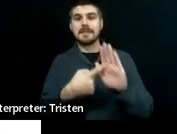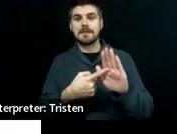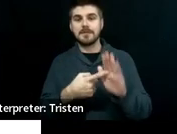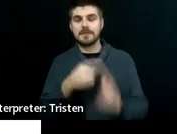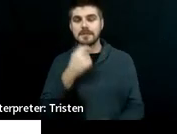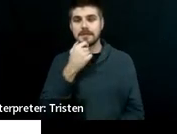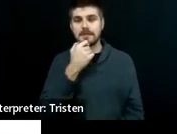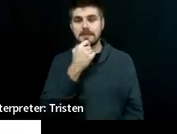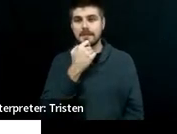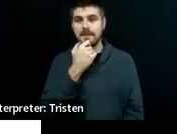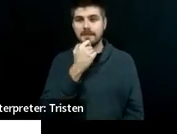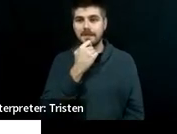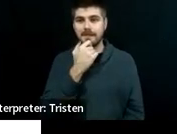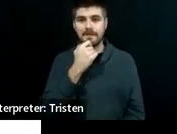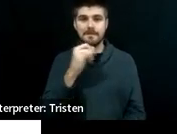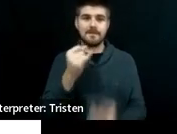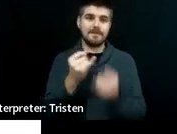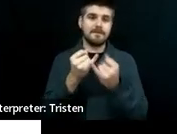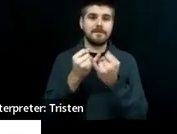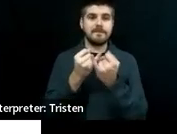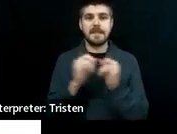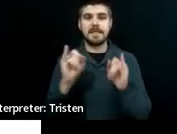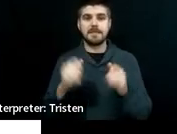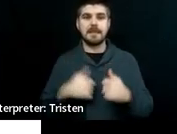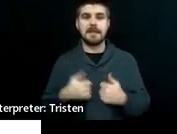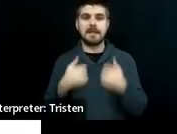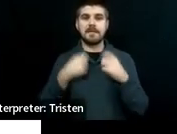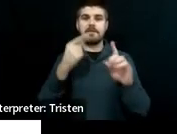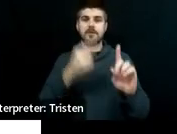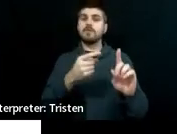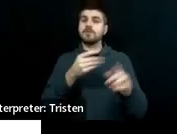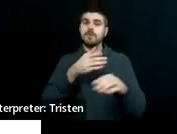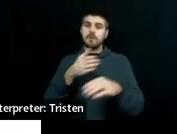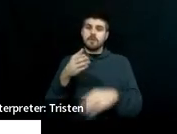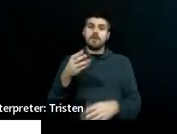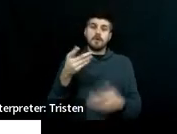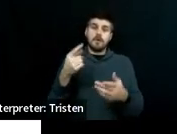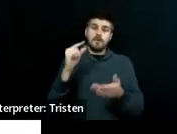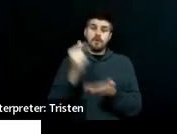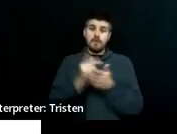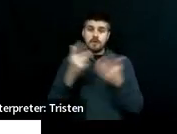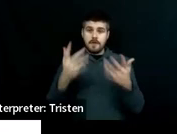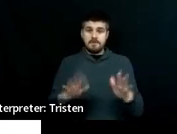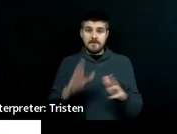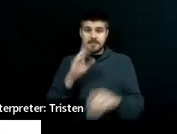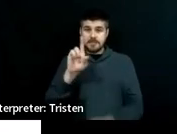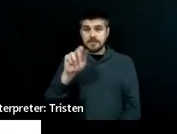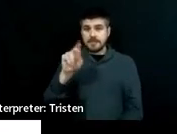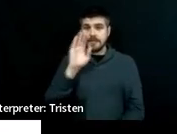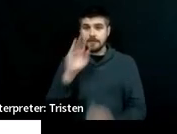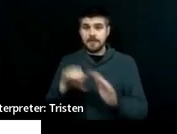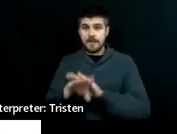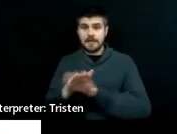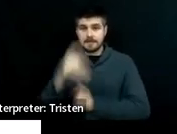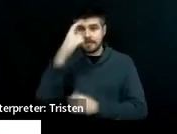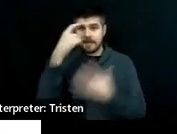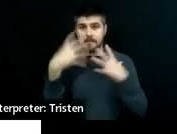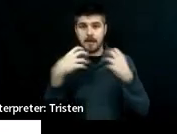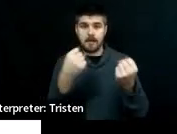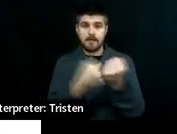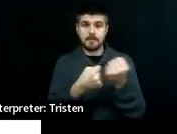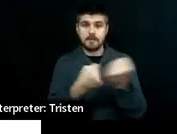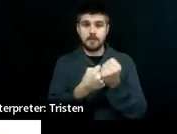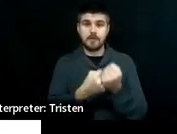independent living goals. So after graduation, Dan will access mental health supports